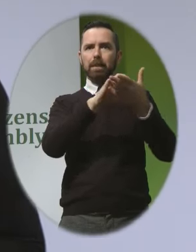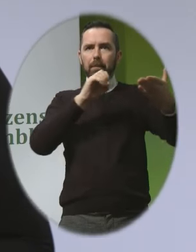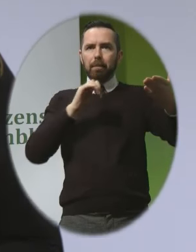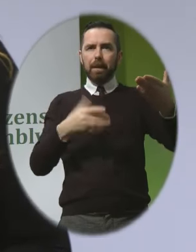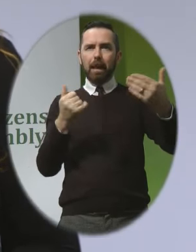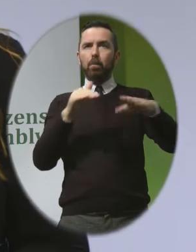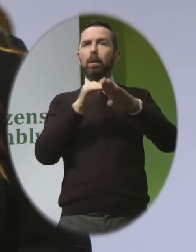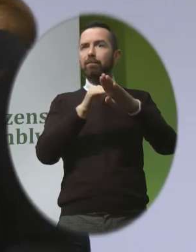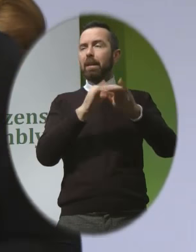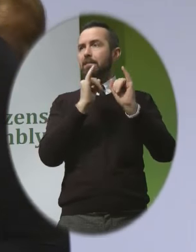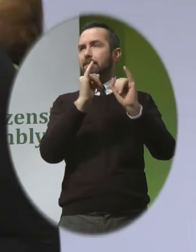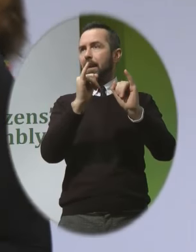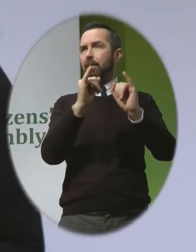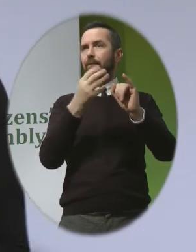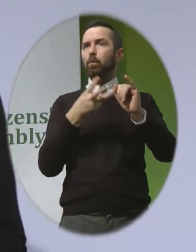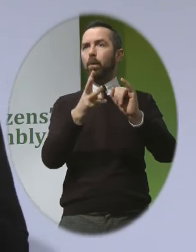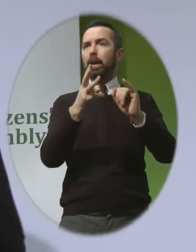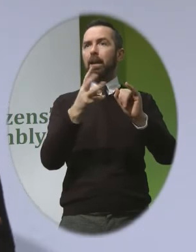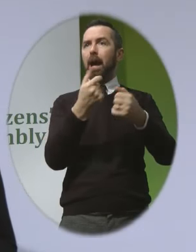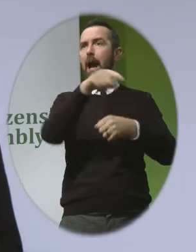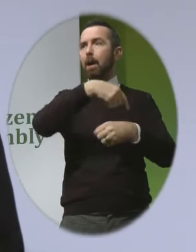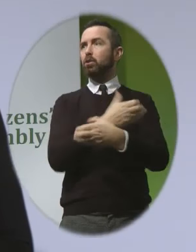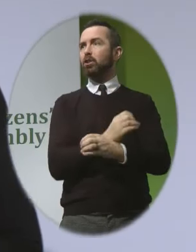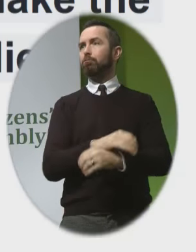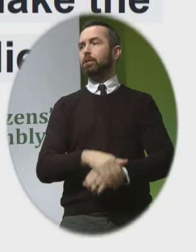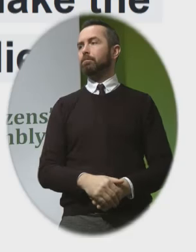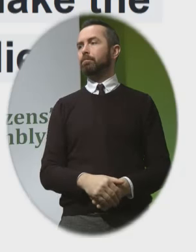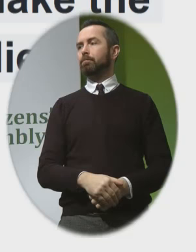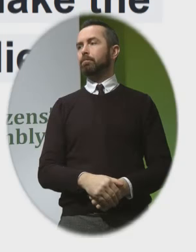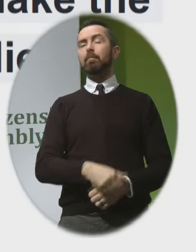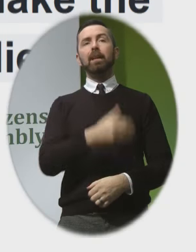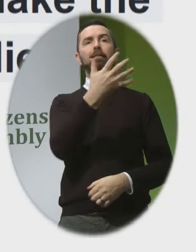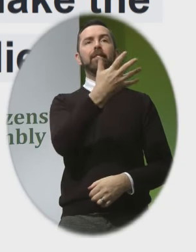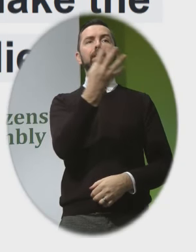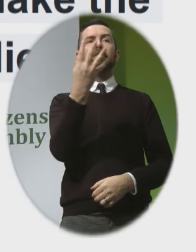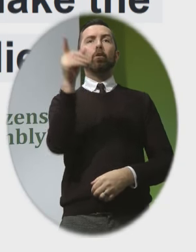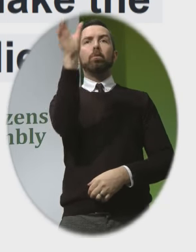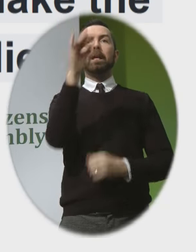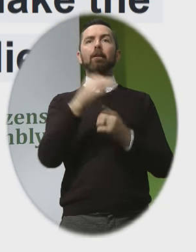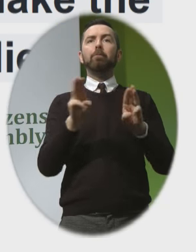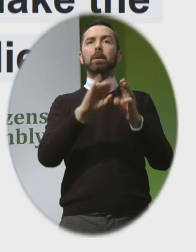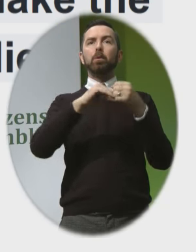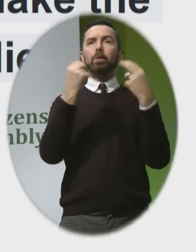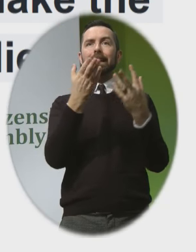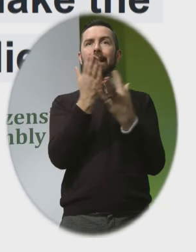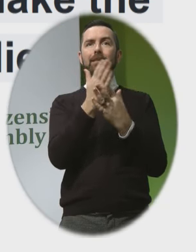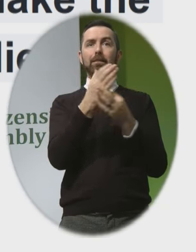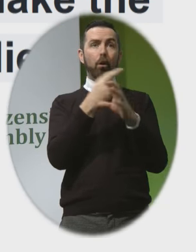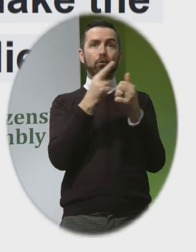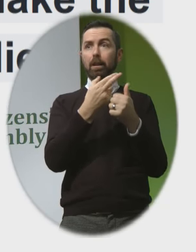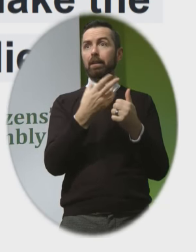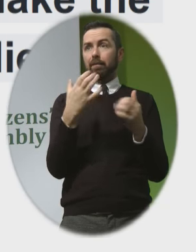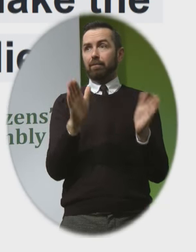young adulthood 54% of those who need access to abortion are already mothers and parents